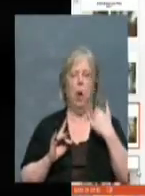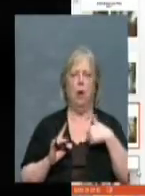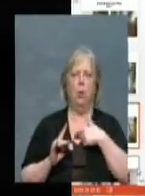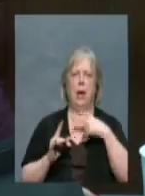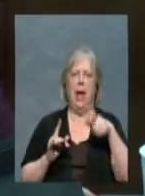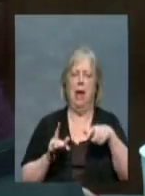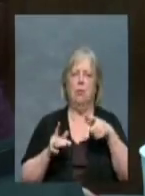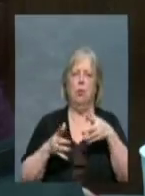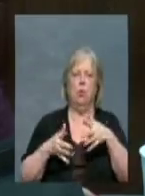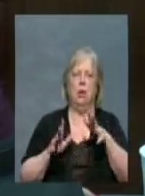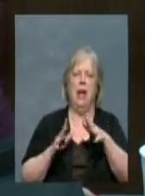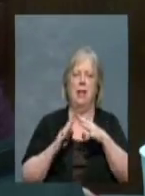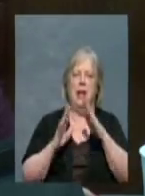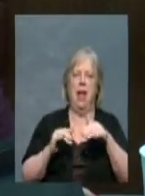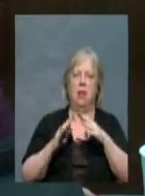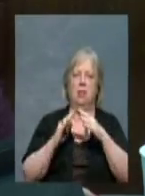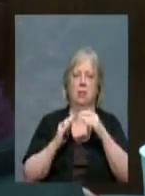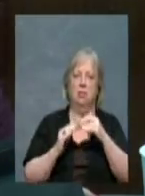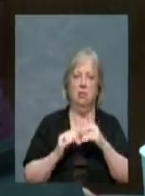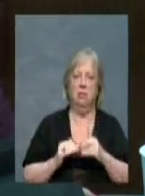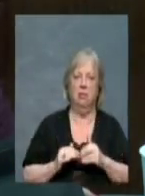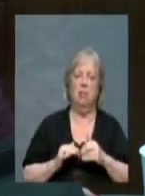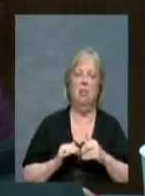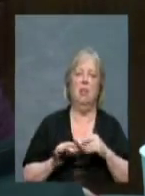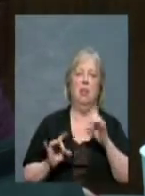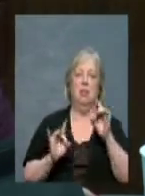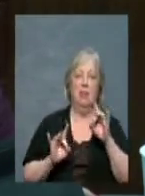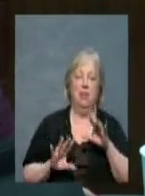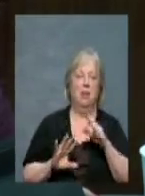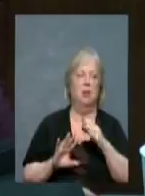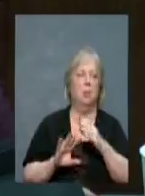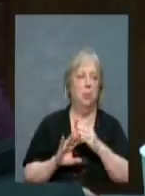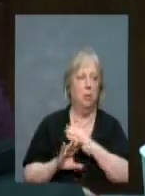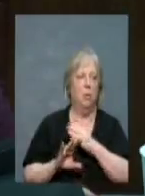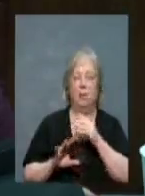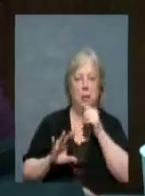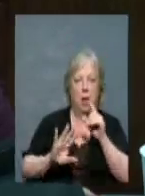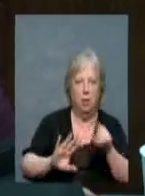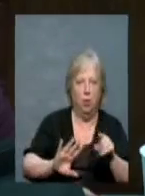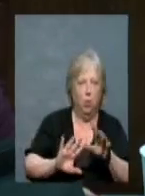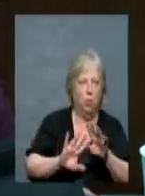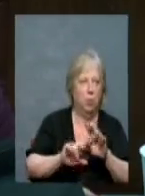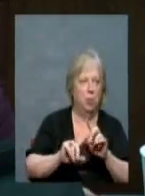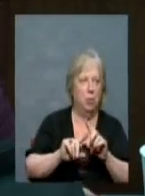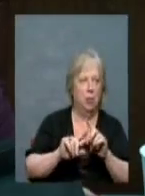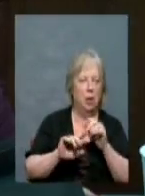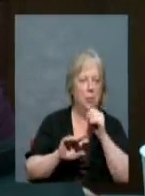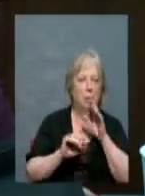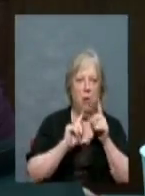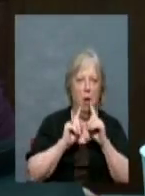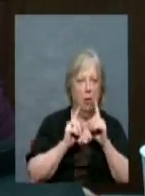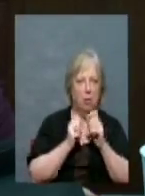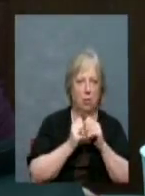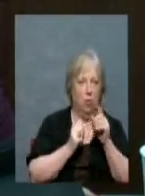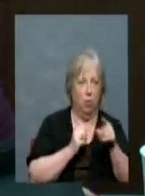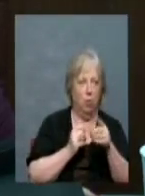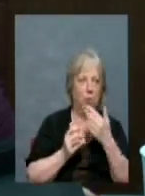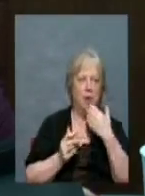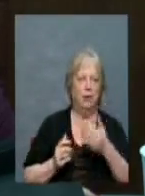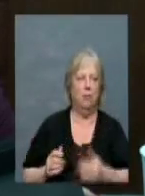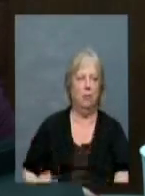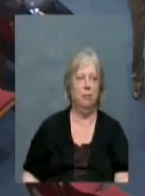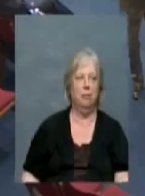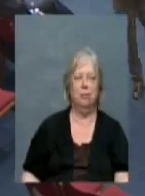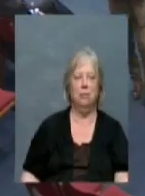let these houses look like this before they're demolished? No, not you. No, I'm not talking to you. Thank you.